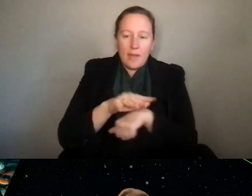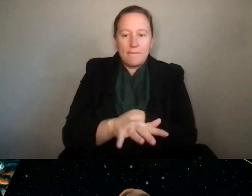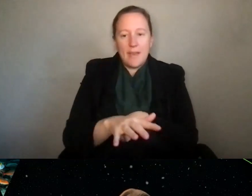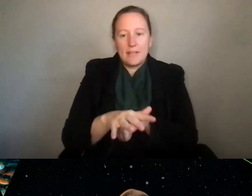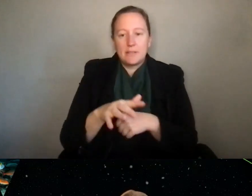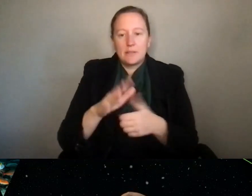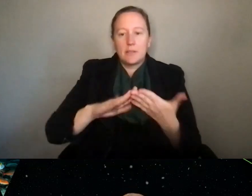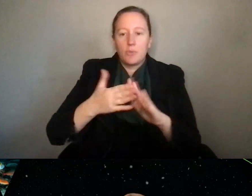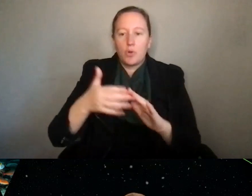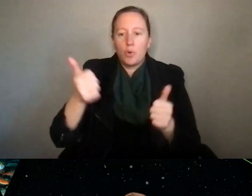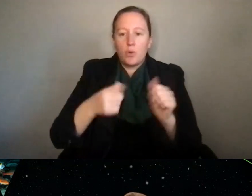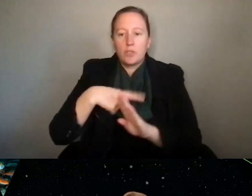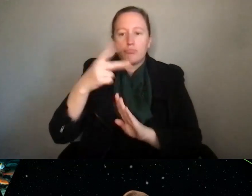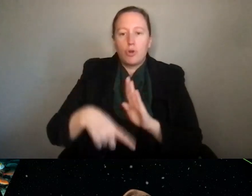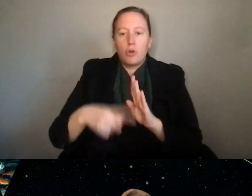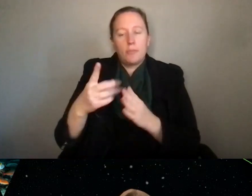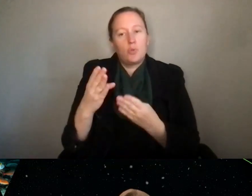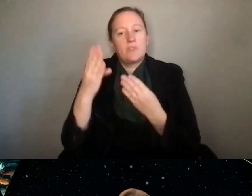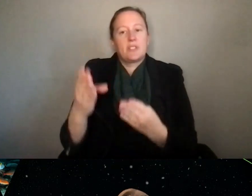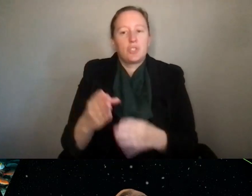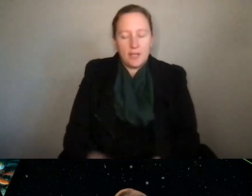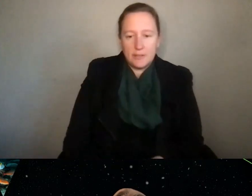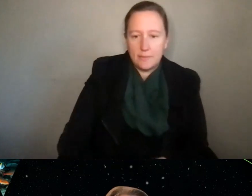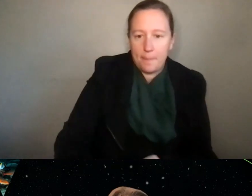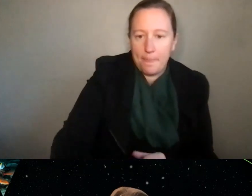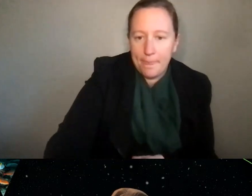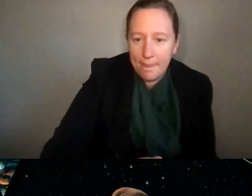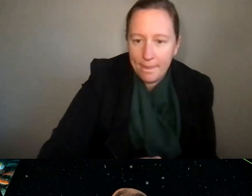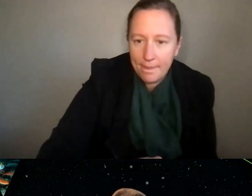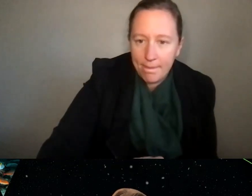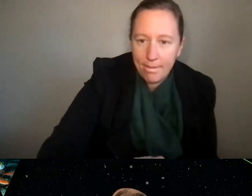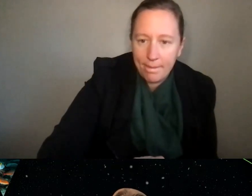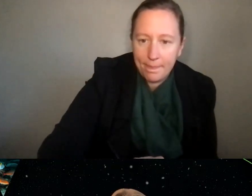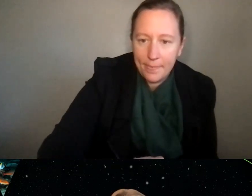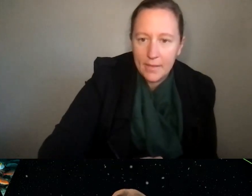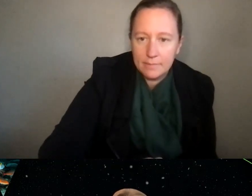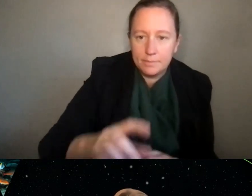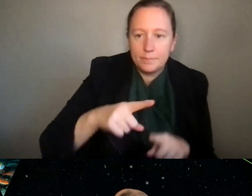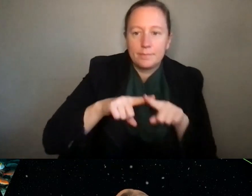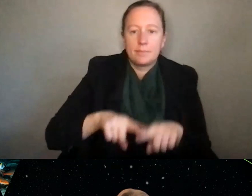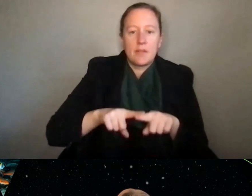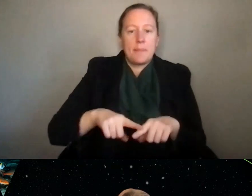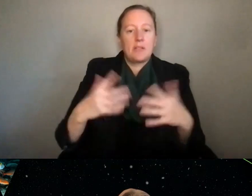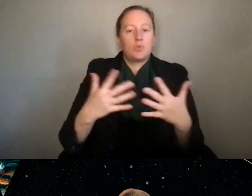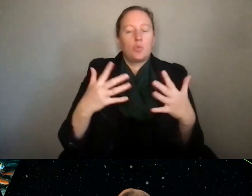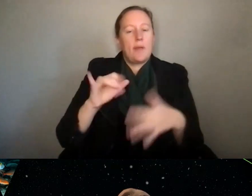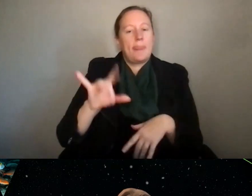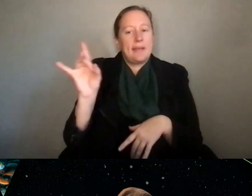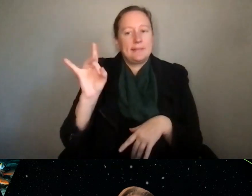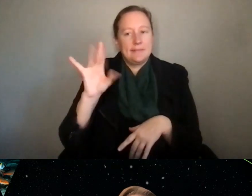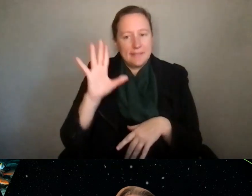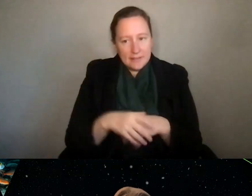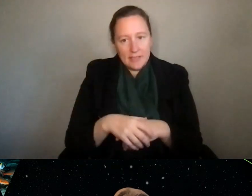which program would you suggest? So depends on what that disaster is and